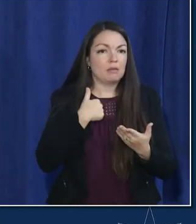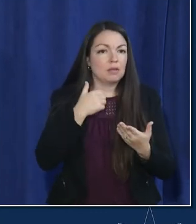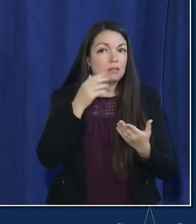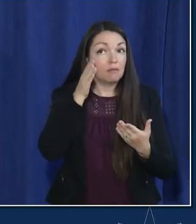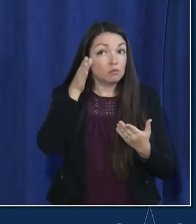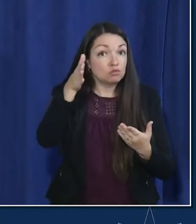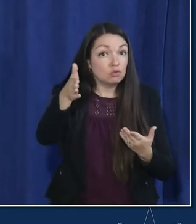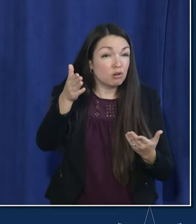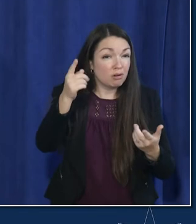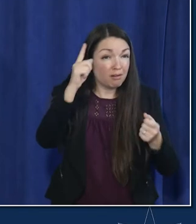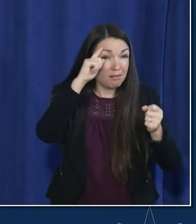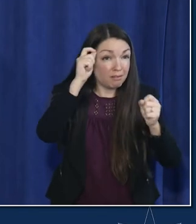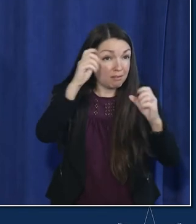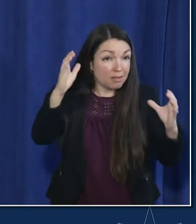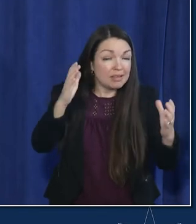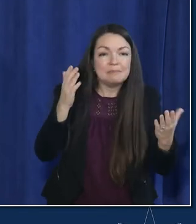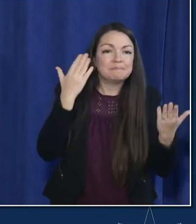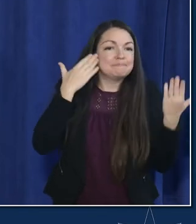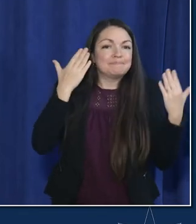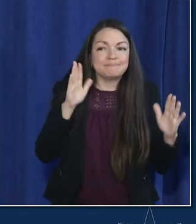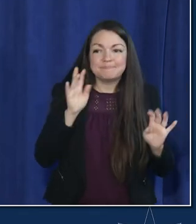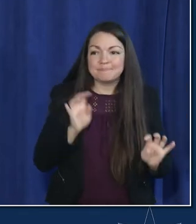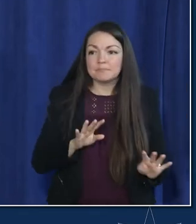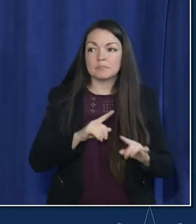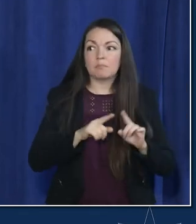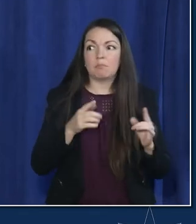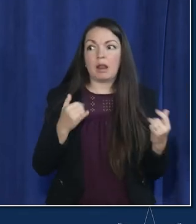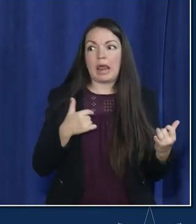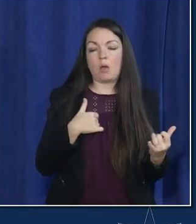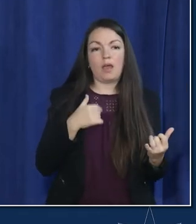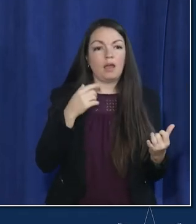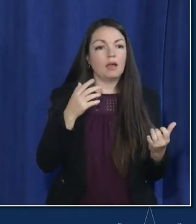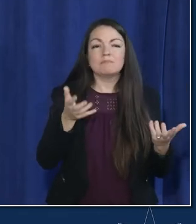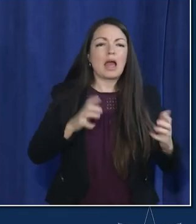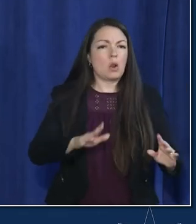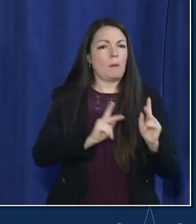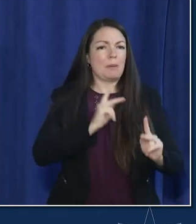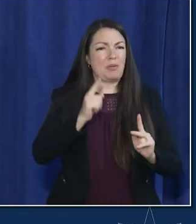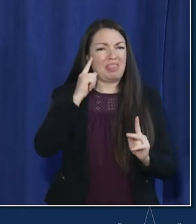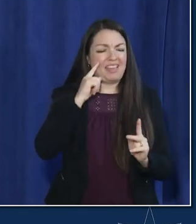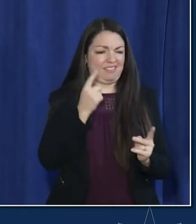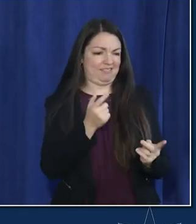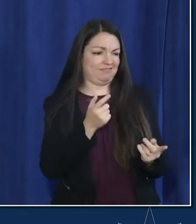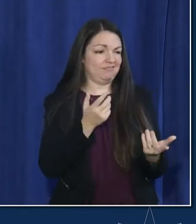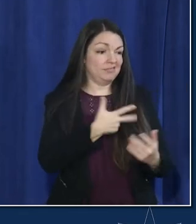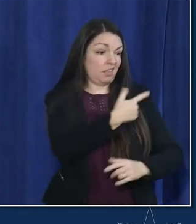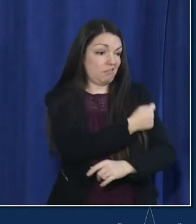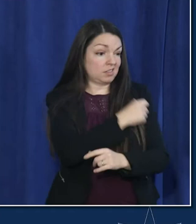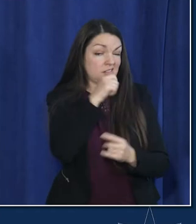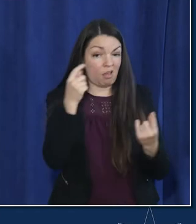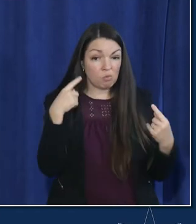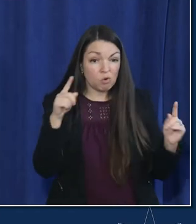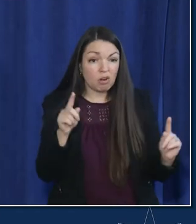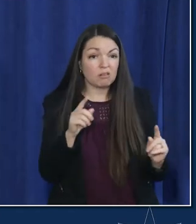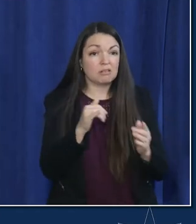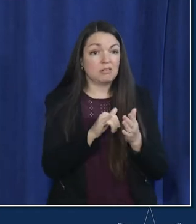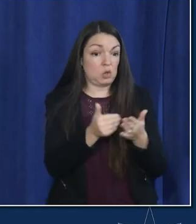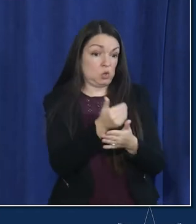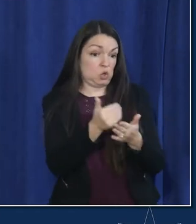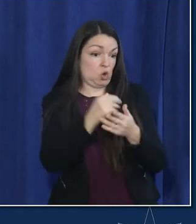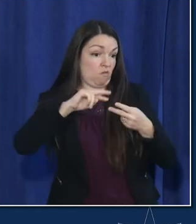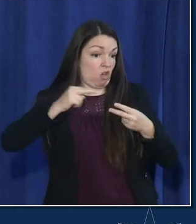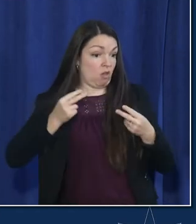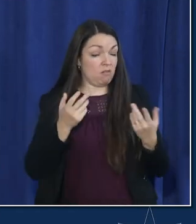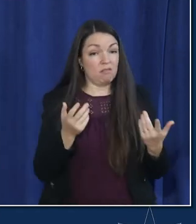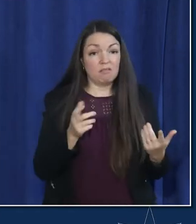future will hold but i don't at all want people thinking oh now i shouldn't get vaccinated because it isn't gonna it isn't gonna work um say